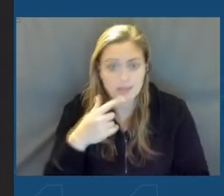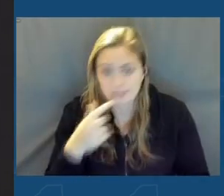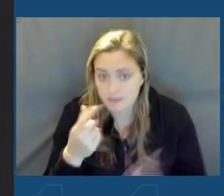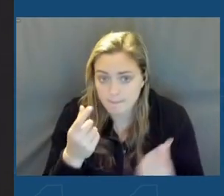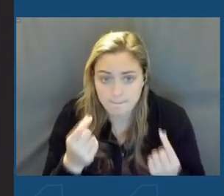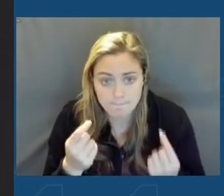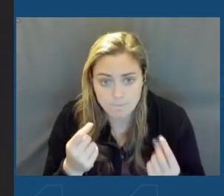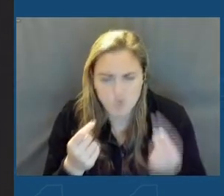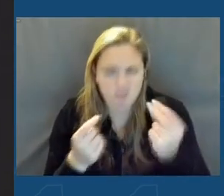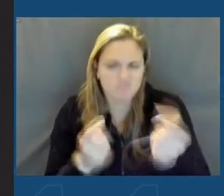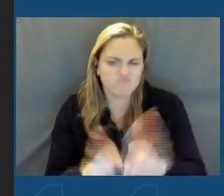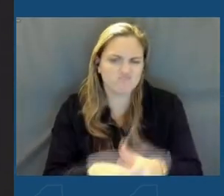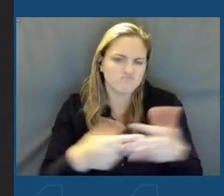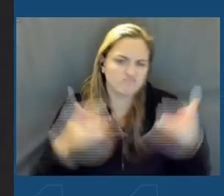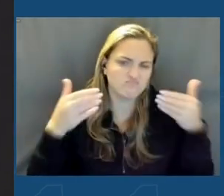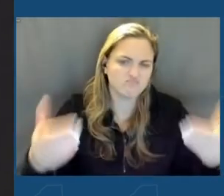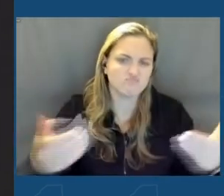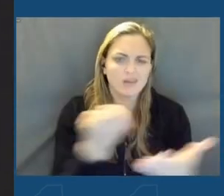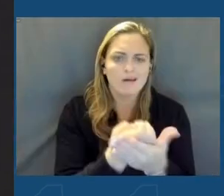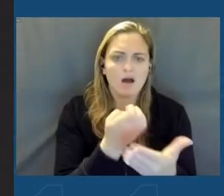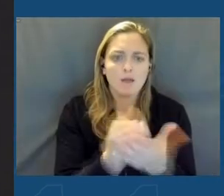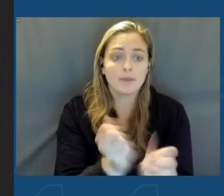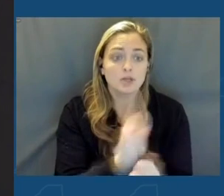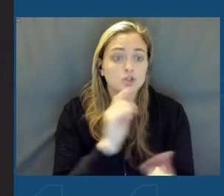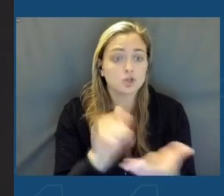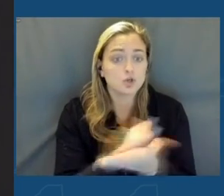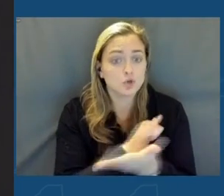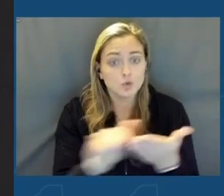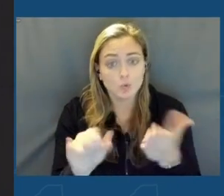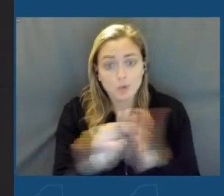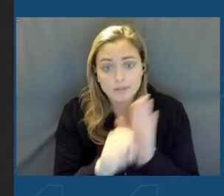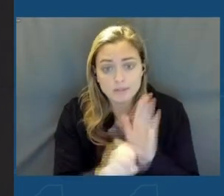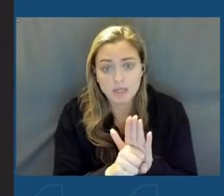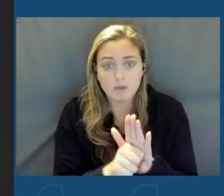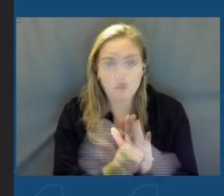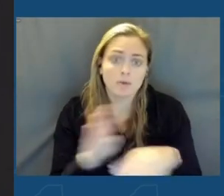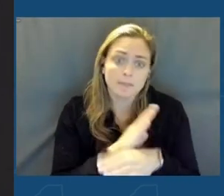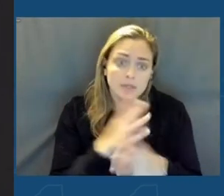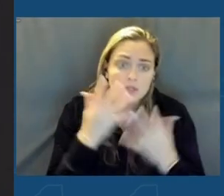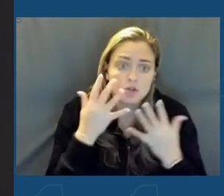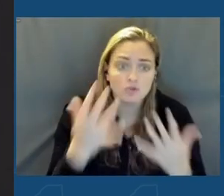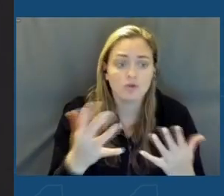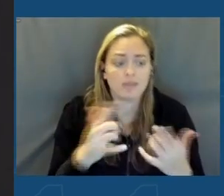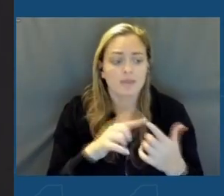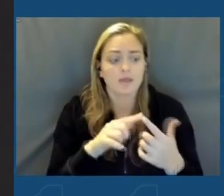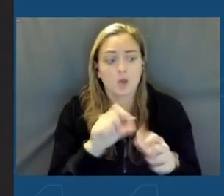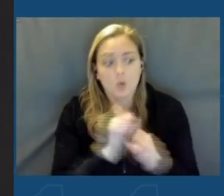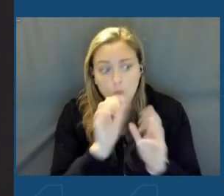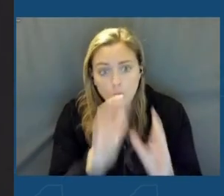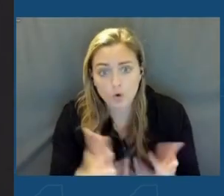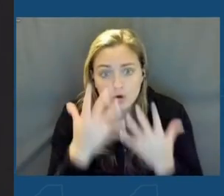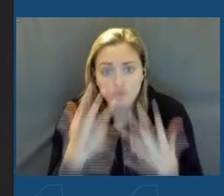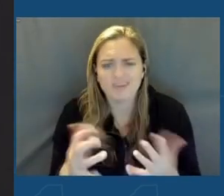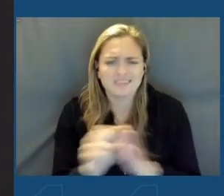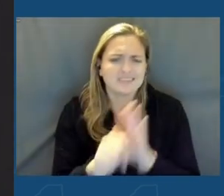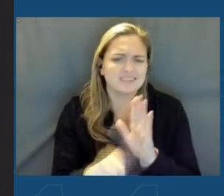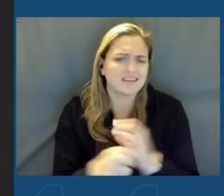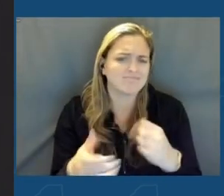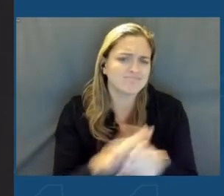jumpstart the economy and ensure that New York State was the most business-friendly and the most worker-friendly state in the nation.